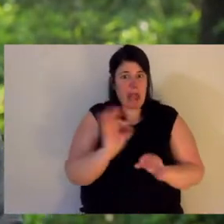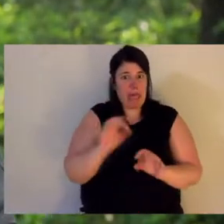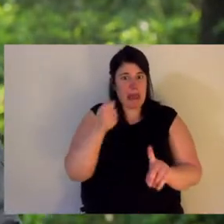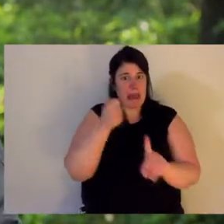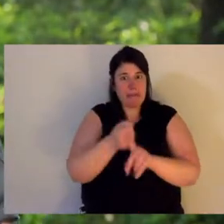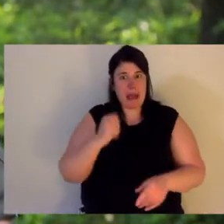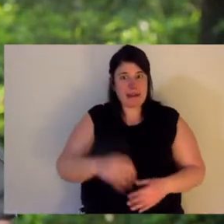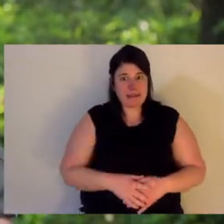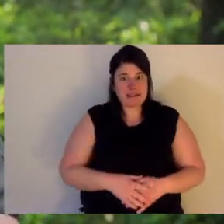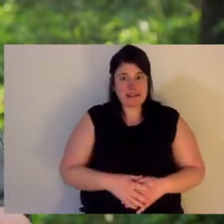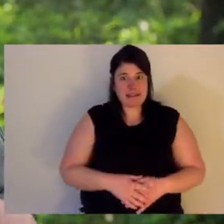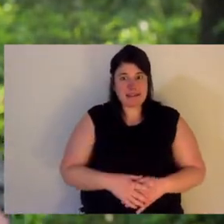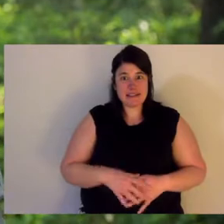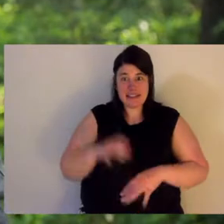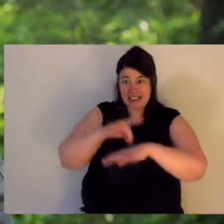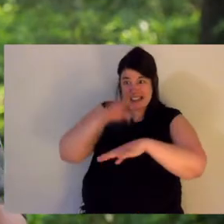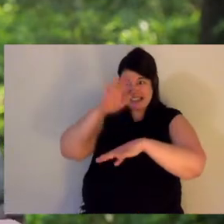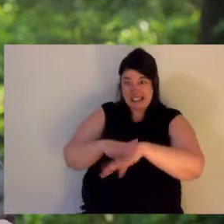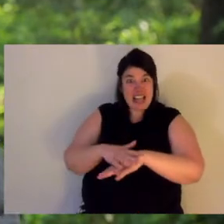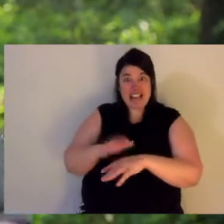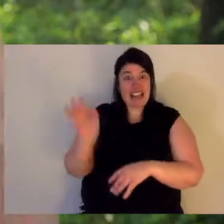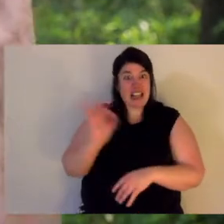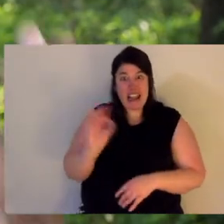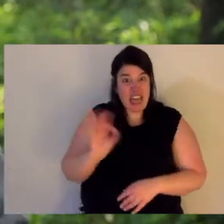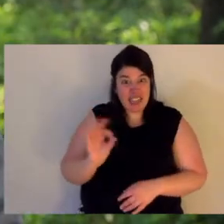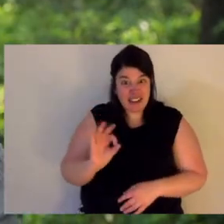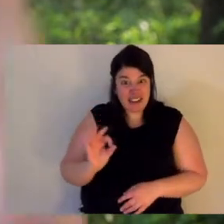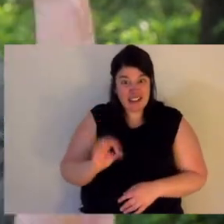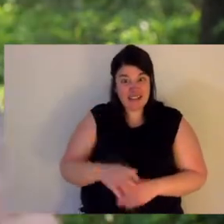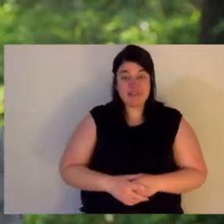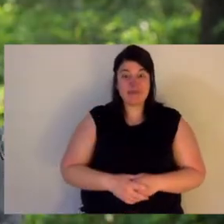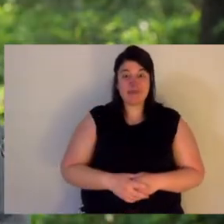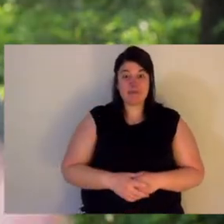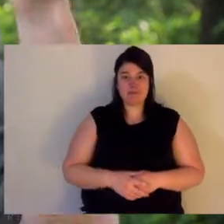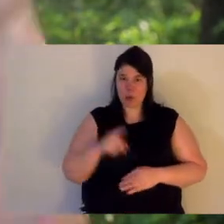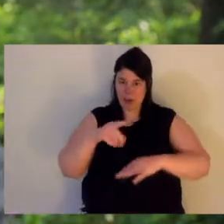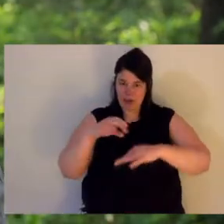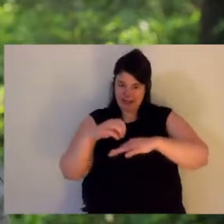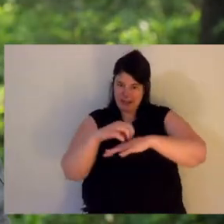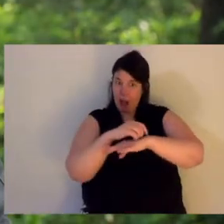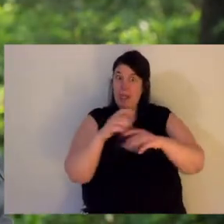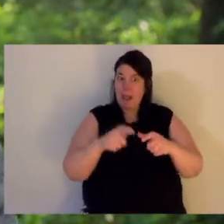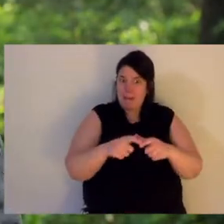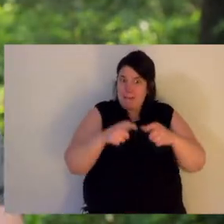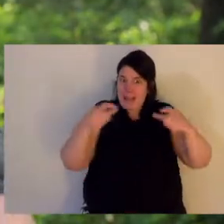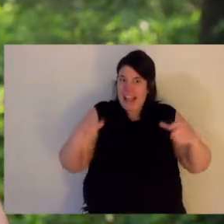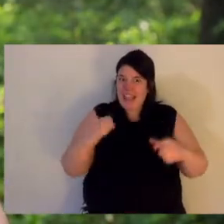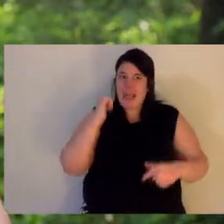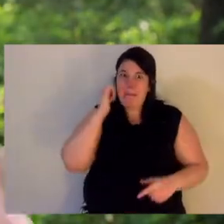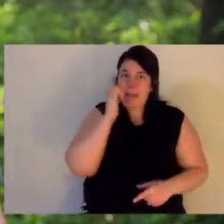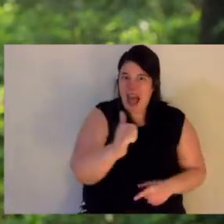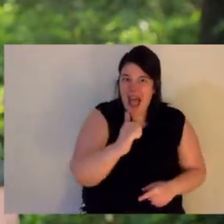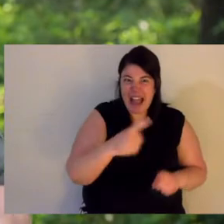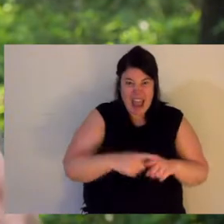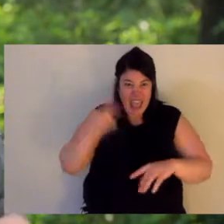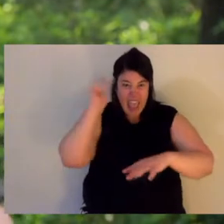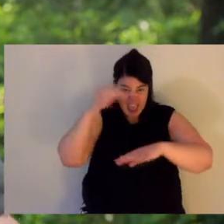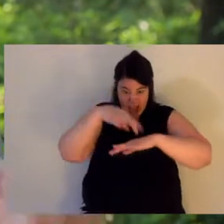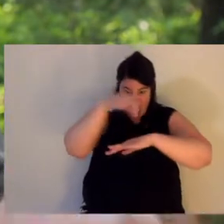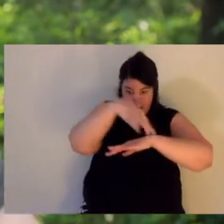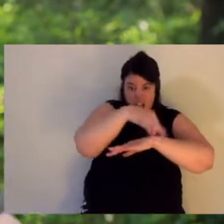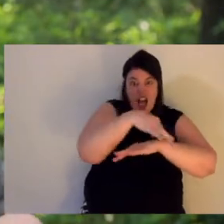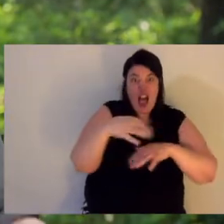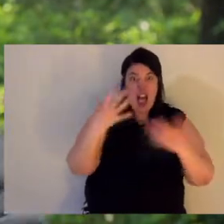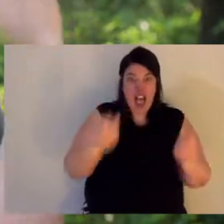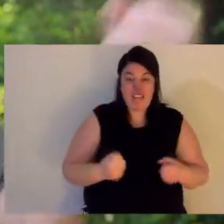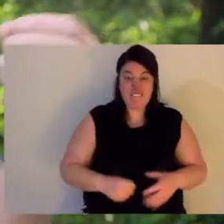primary food source. Let's have a look at the spiders. They are big, they are black and they are hairy. You know, you don't have to be worried